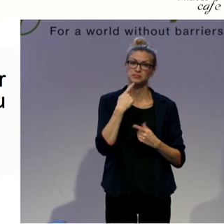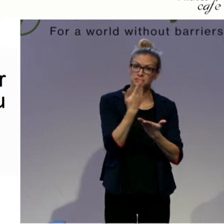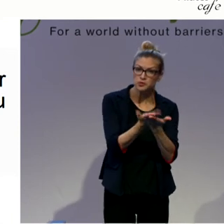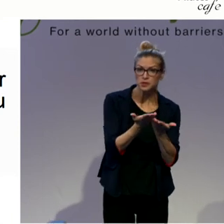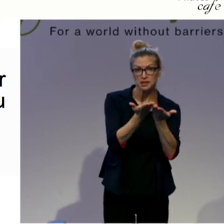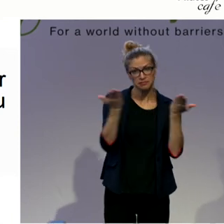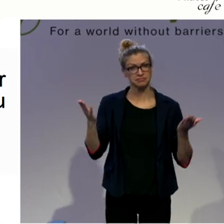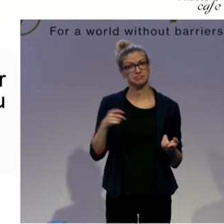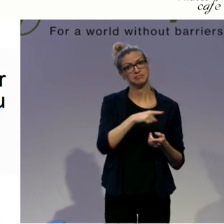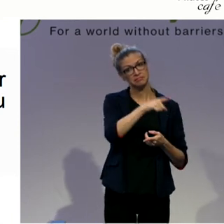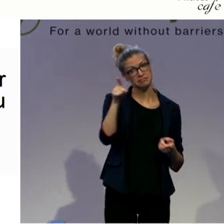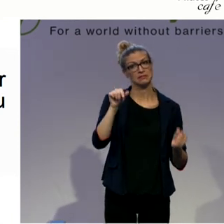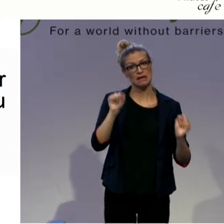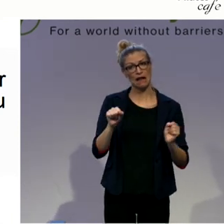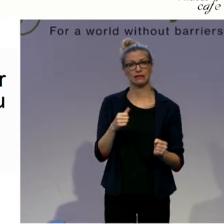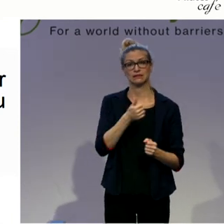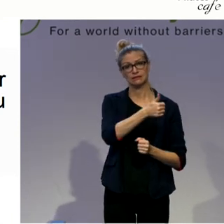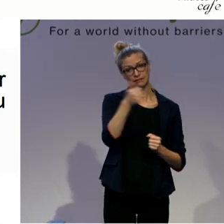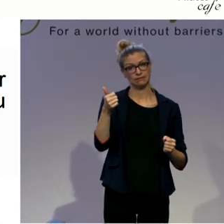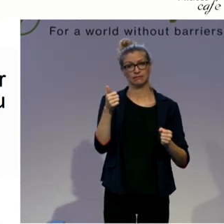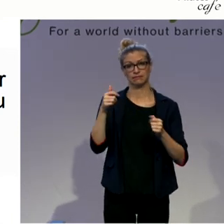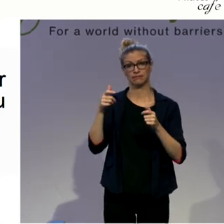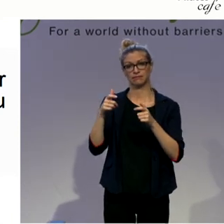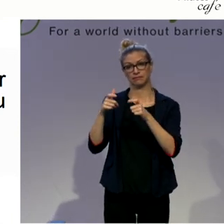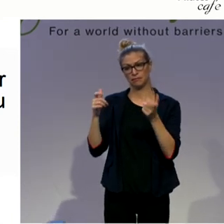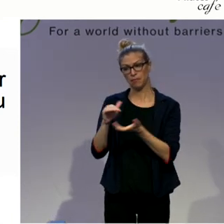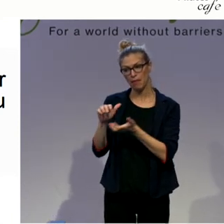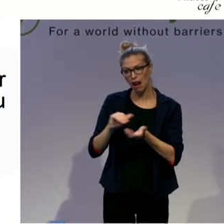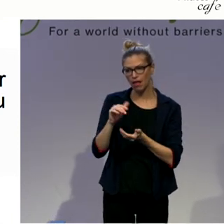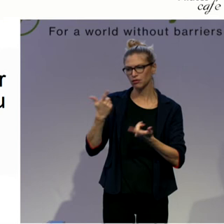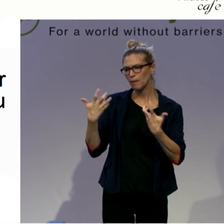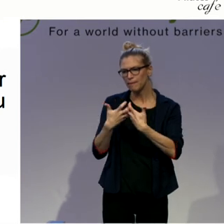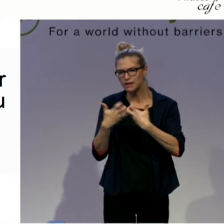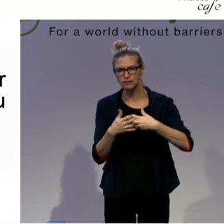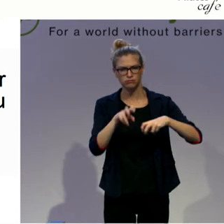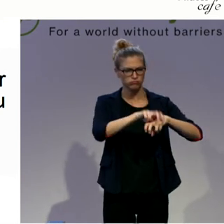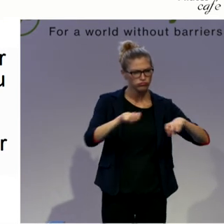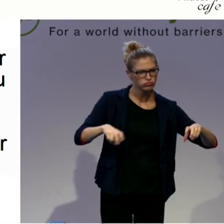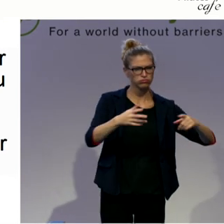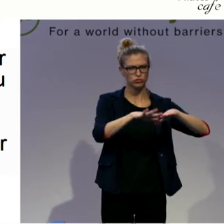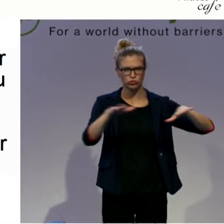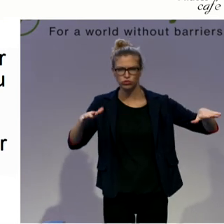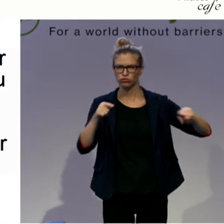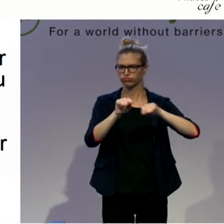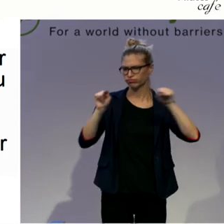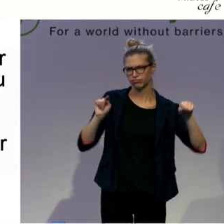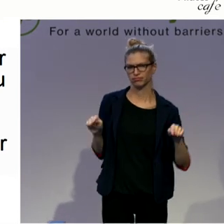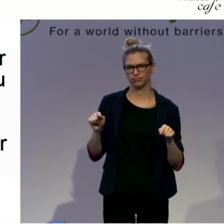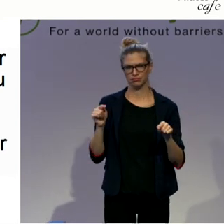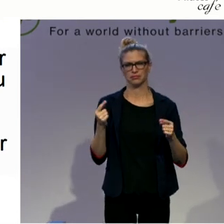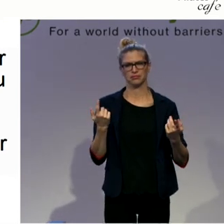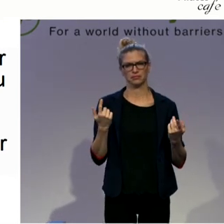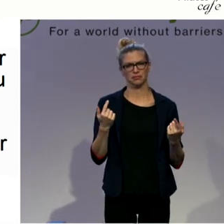Pilates studios, to ask for Pilates teachers. And as for me, I really developed